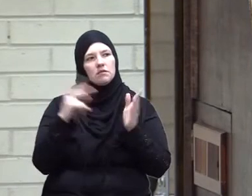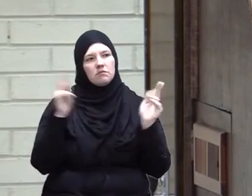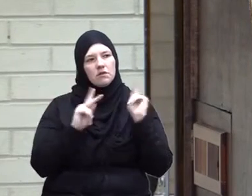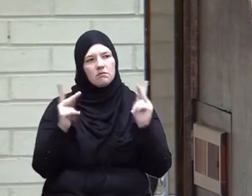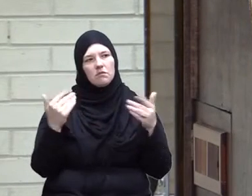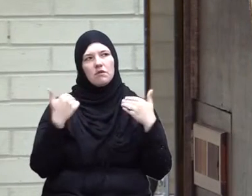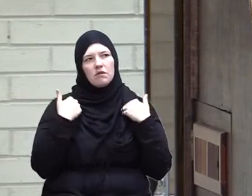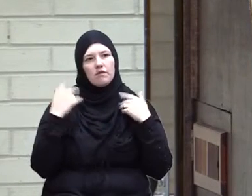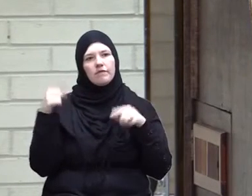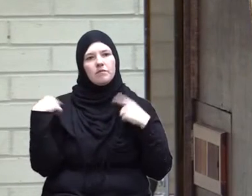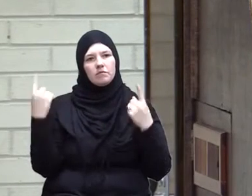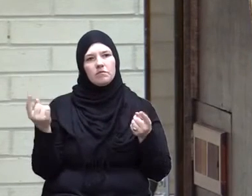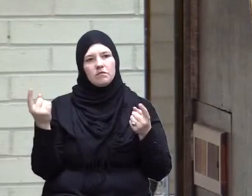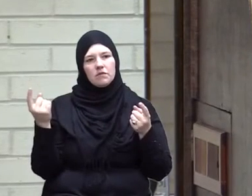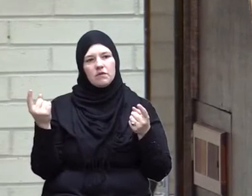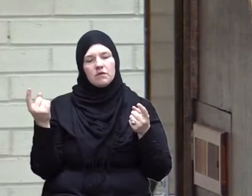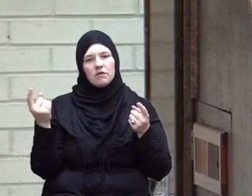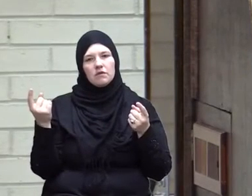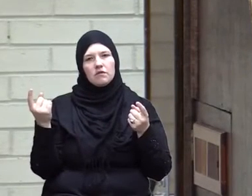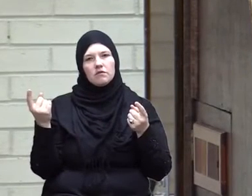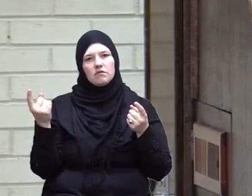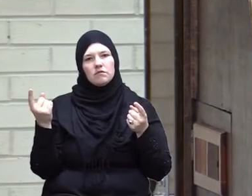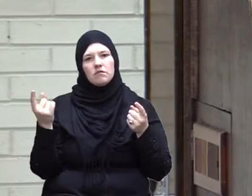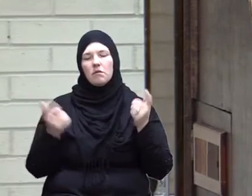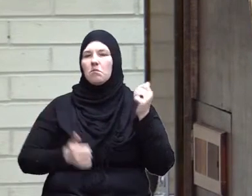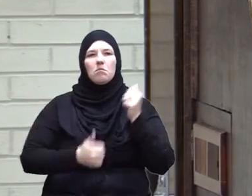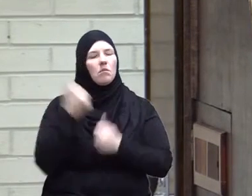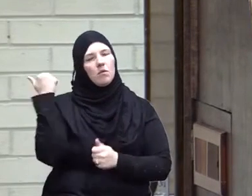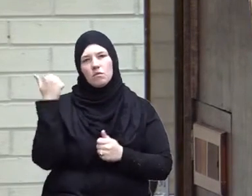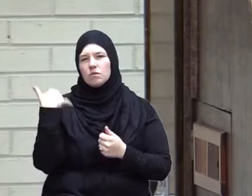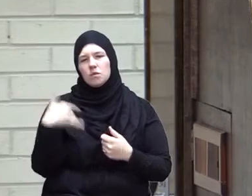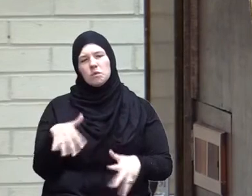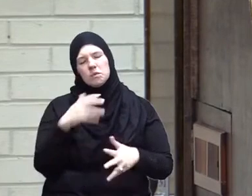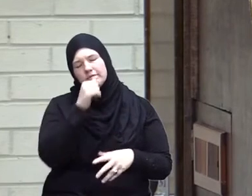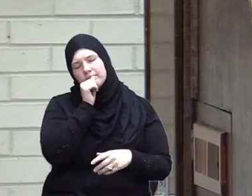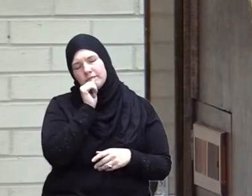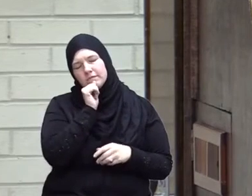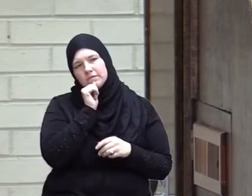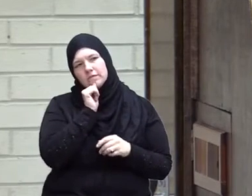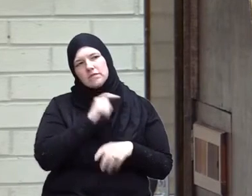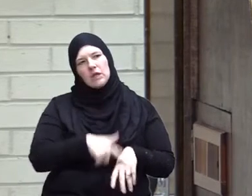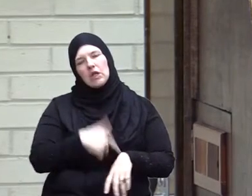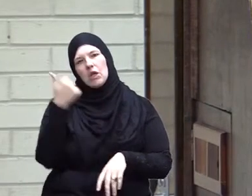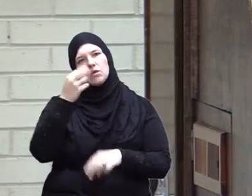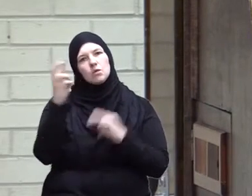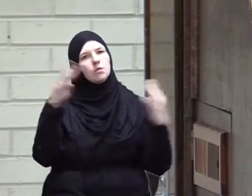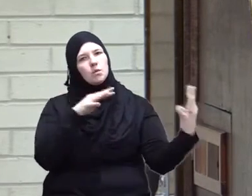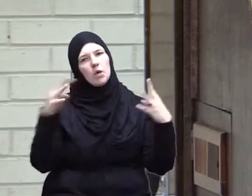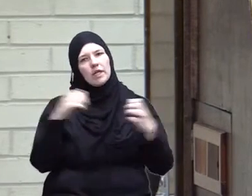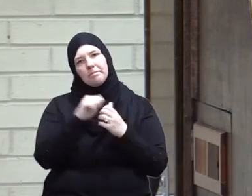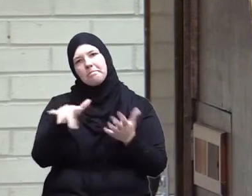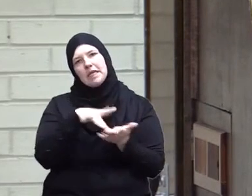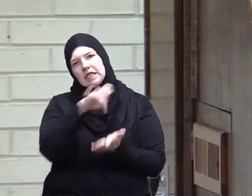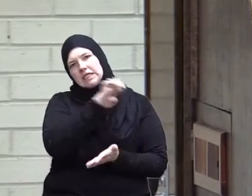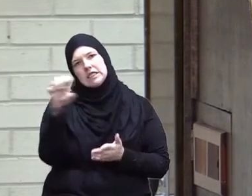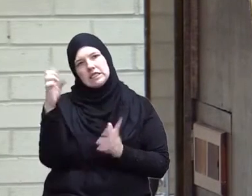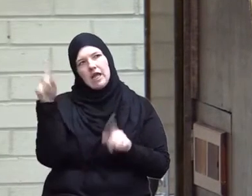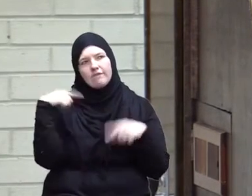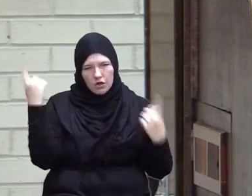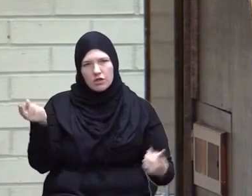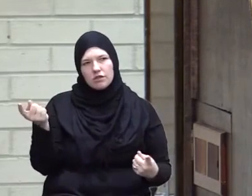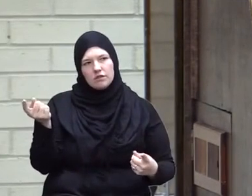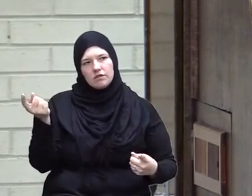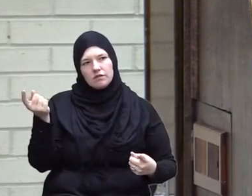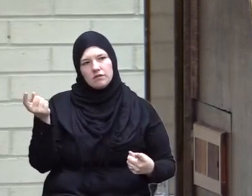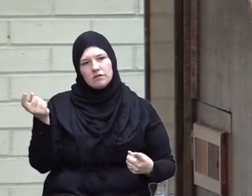have been subject to the most inhumane and longest war in the Middle East ever